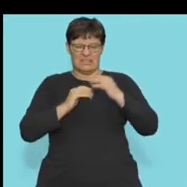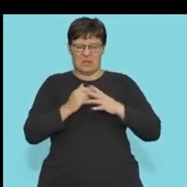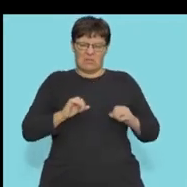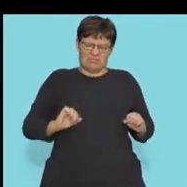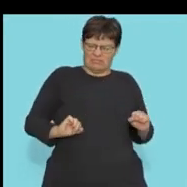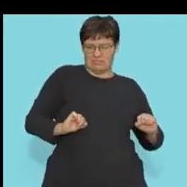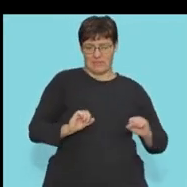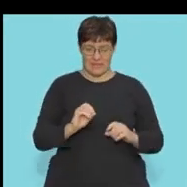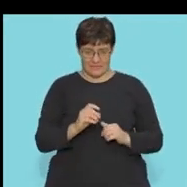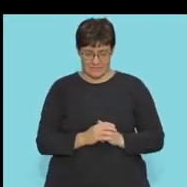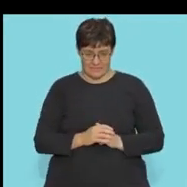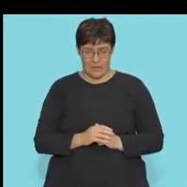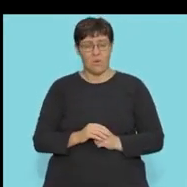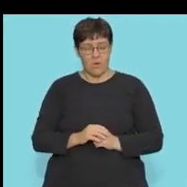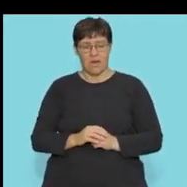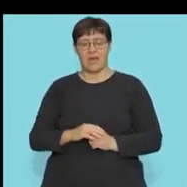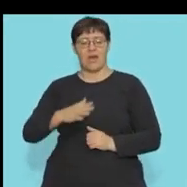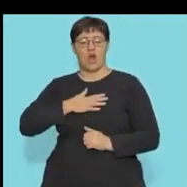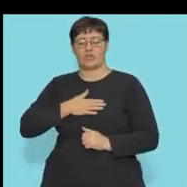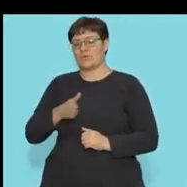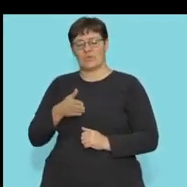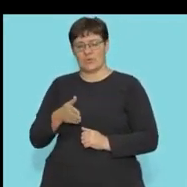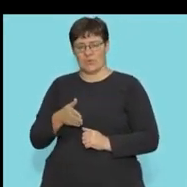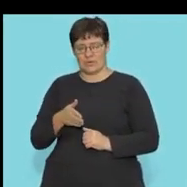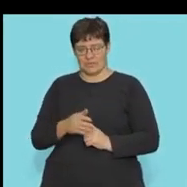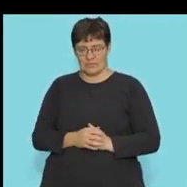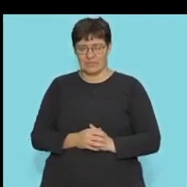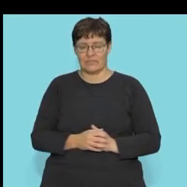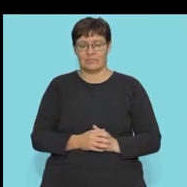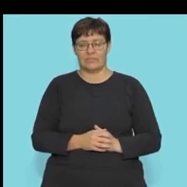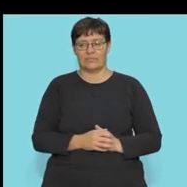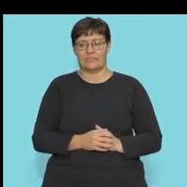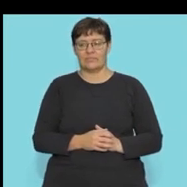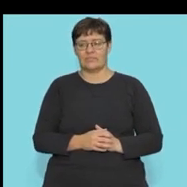anaerobic respiration. And that is what causes the stiffness in muscles.